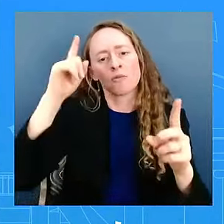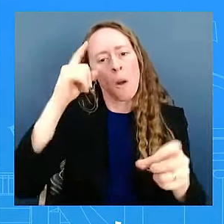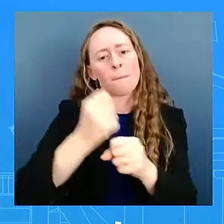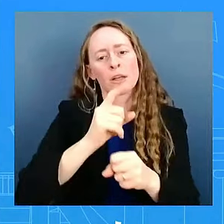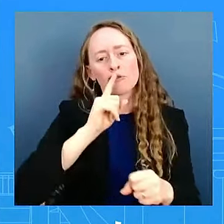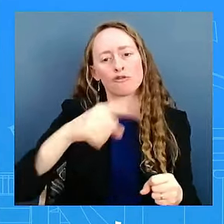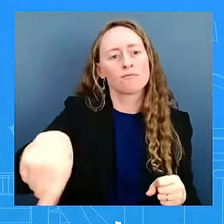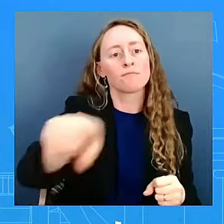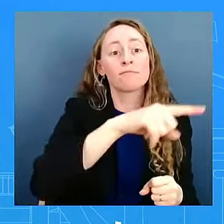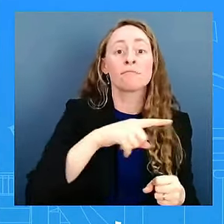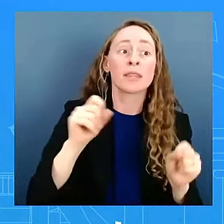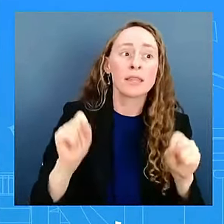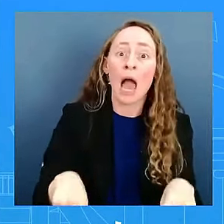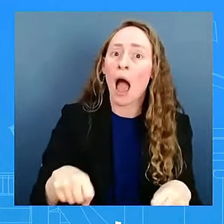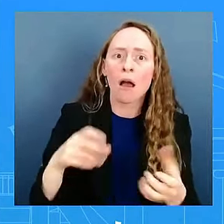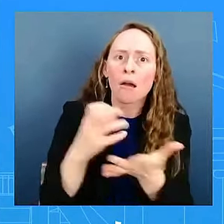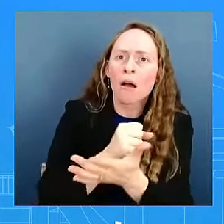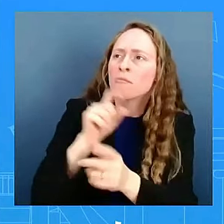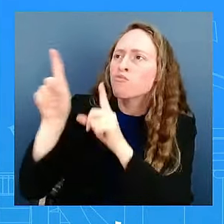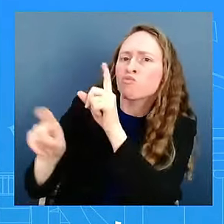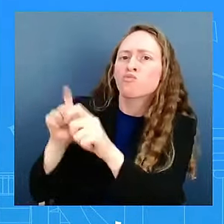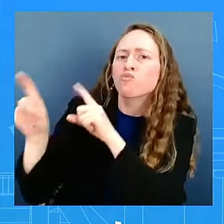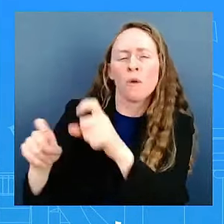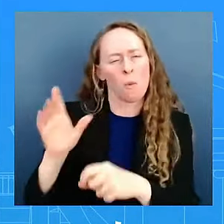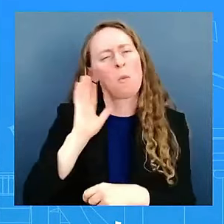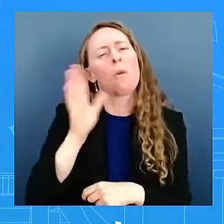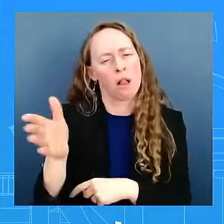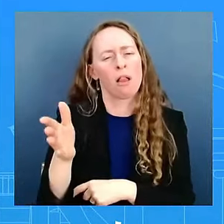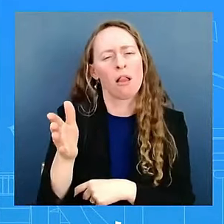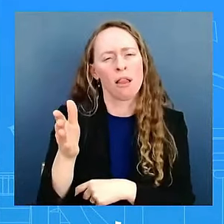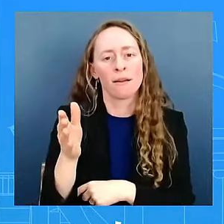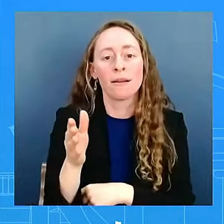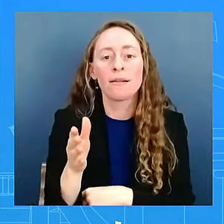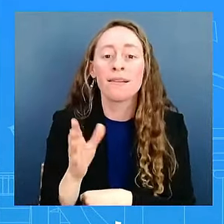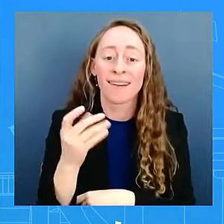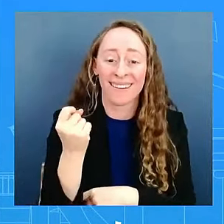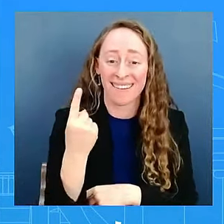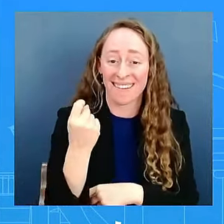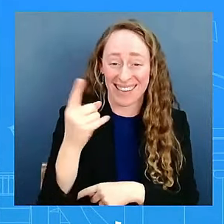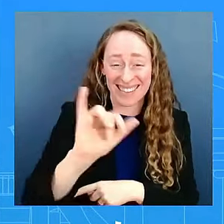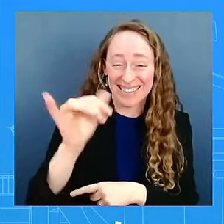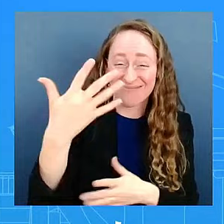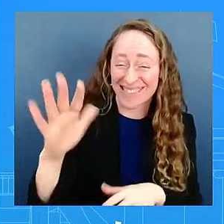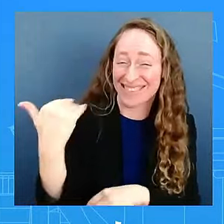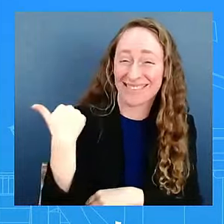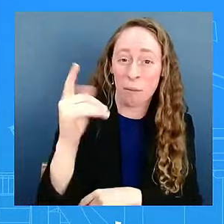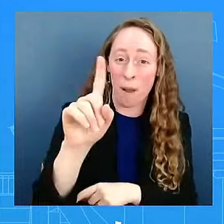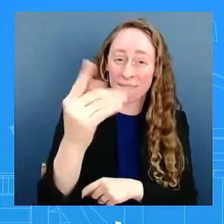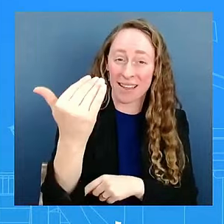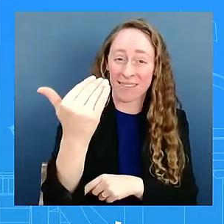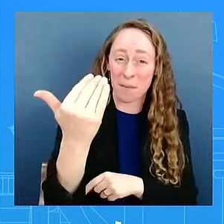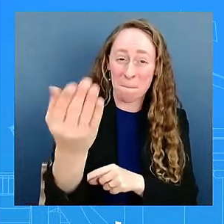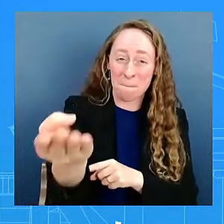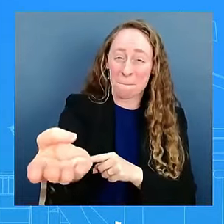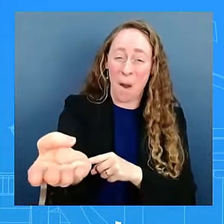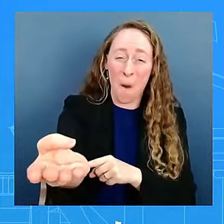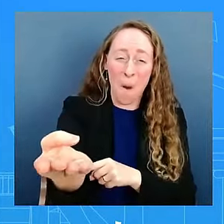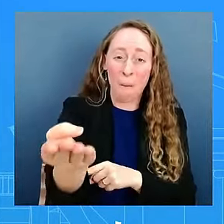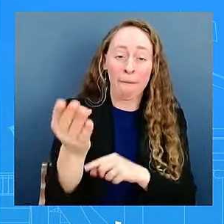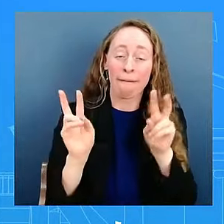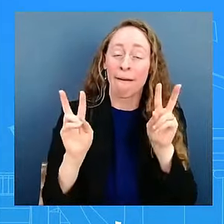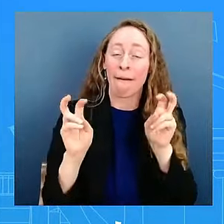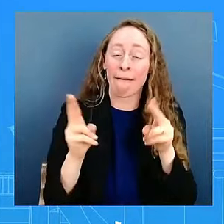press conference, if you will, at 1.15 in the morning the other day. And so he certainly wants to continue to take your questions and see all of you. And so